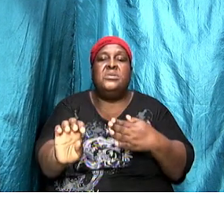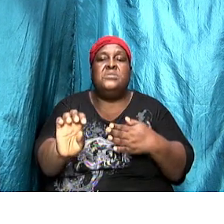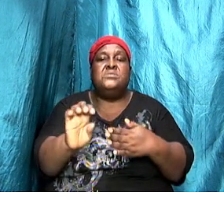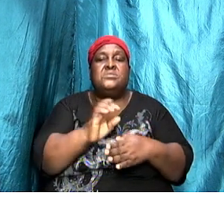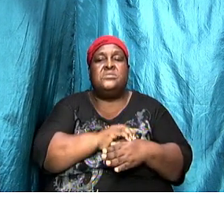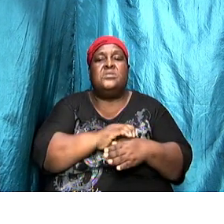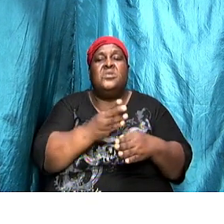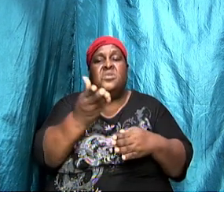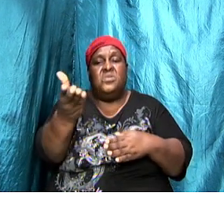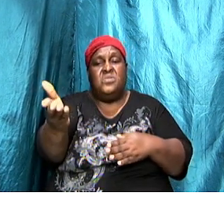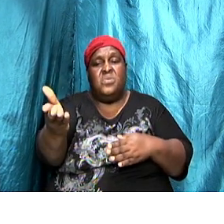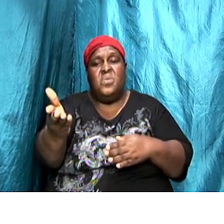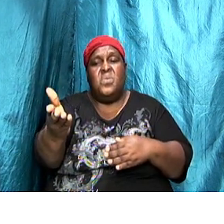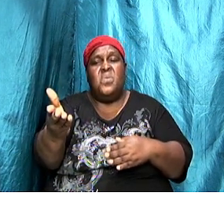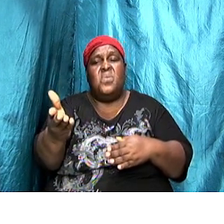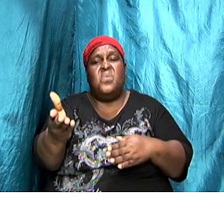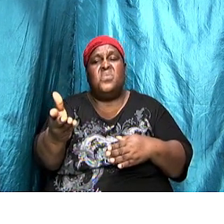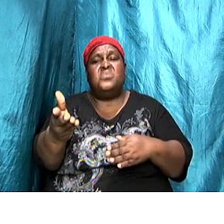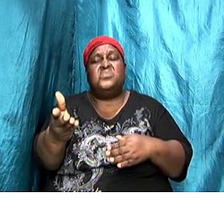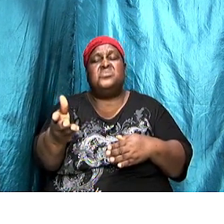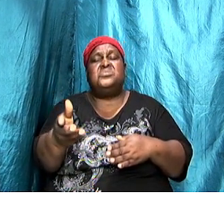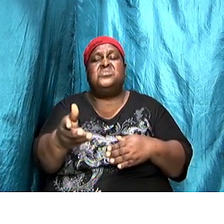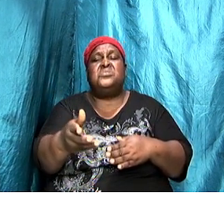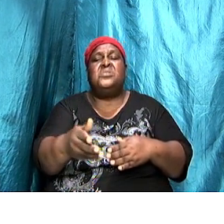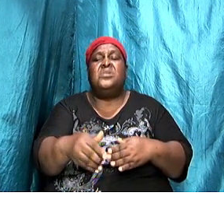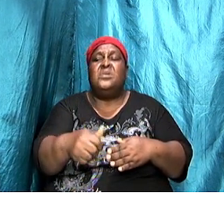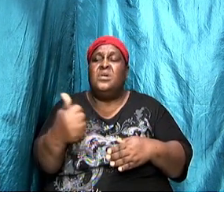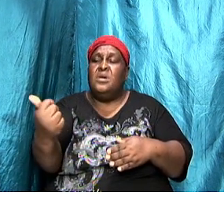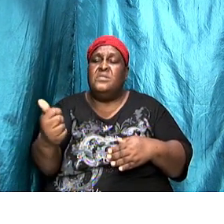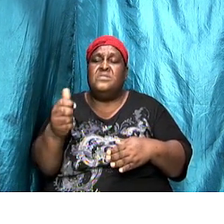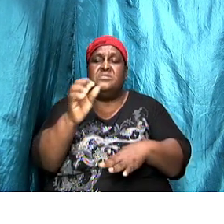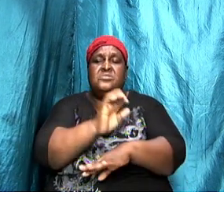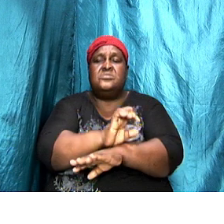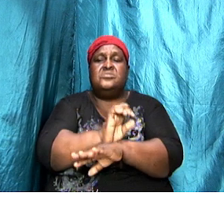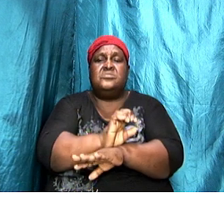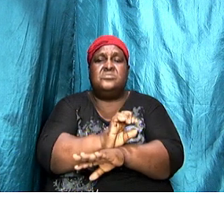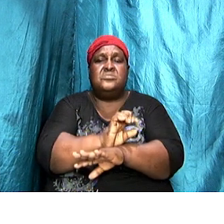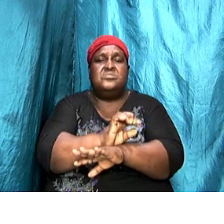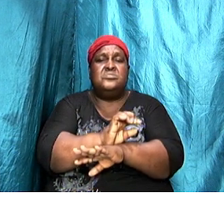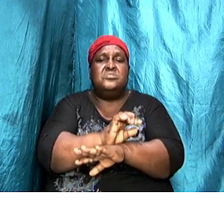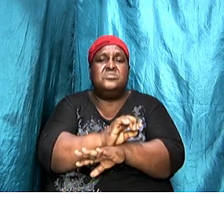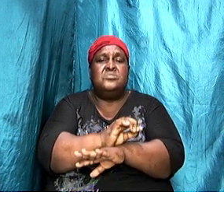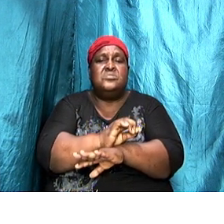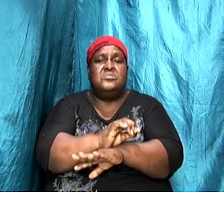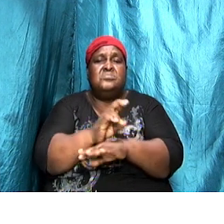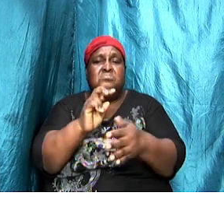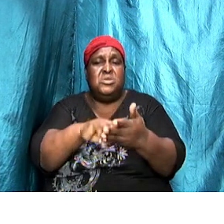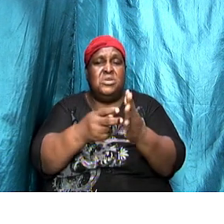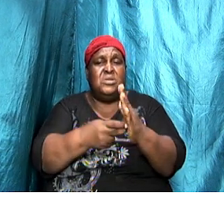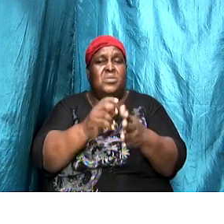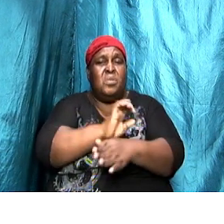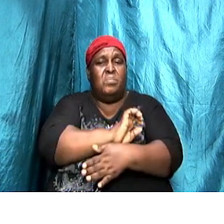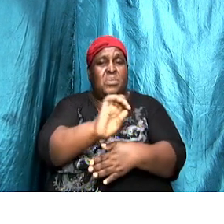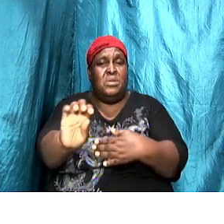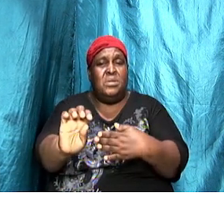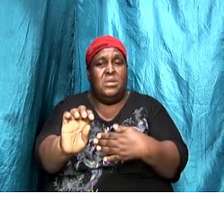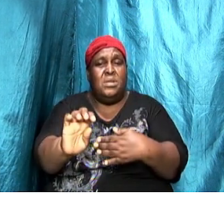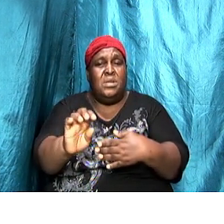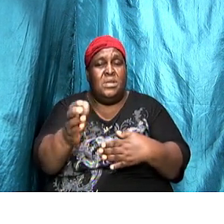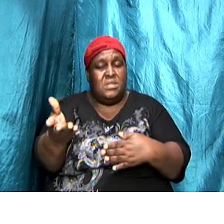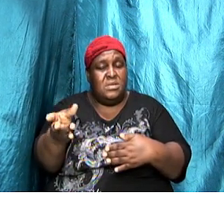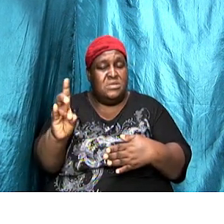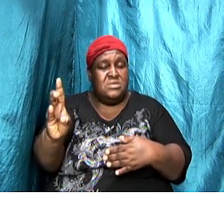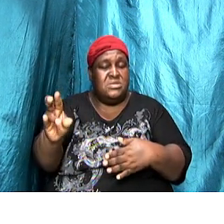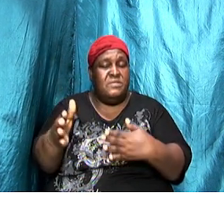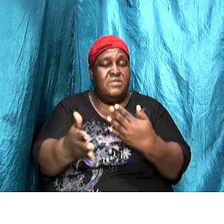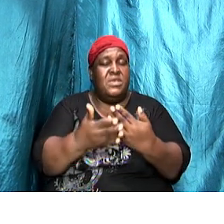those total other churches, all right? So it represents completeness. And therefore, these seven easily